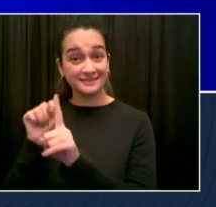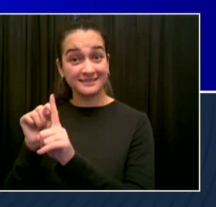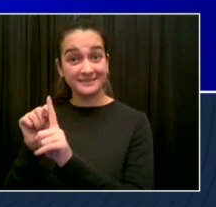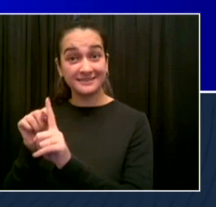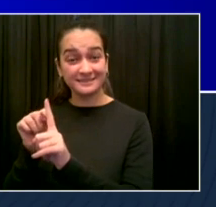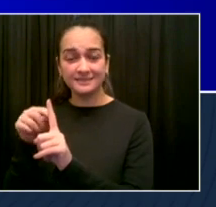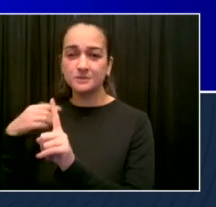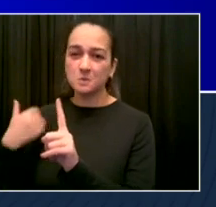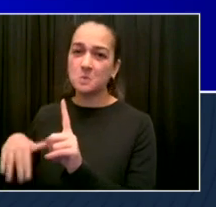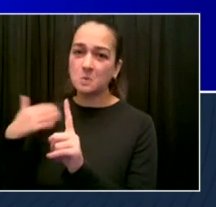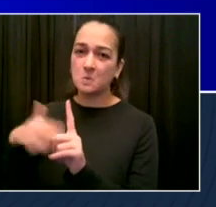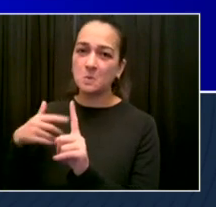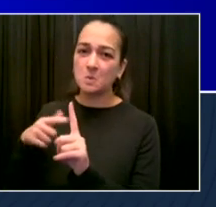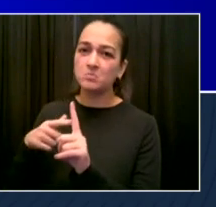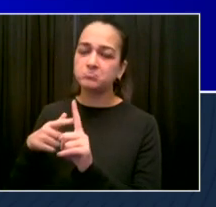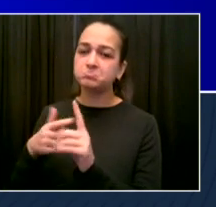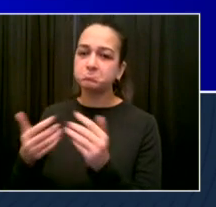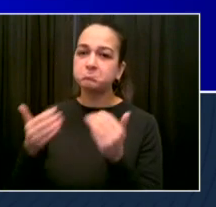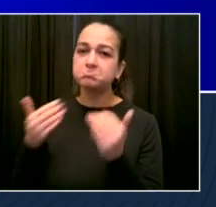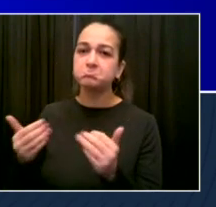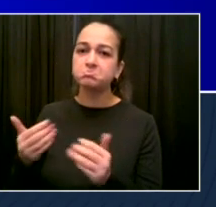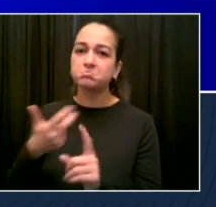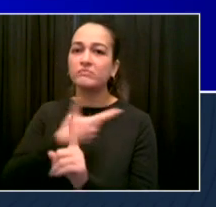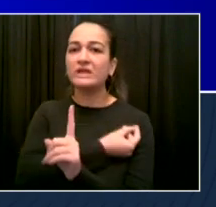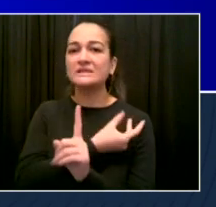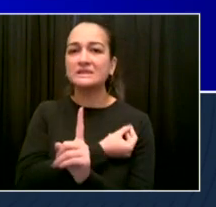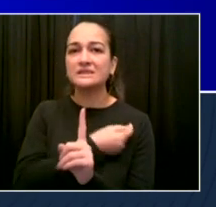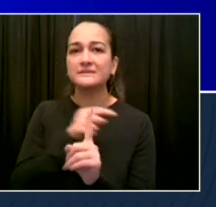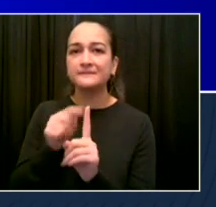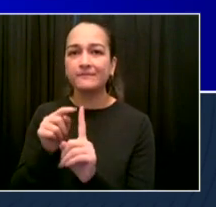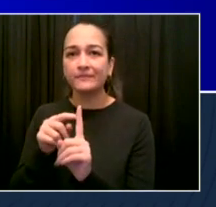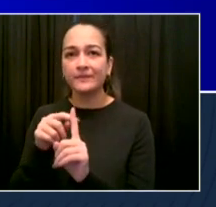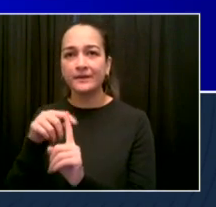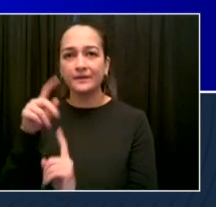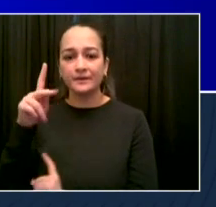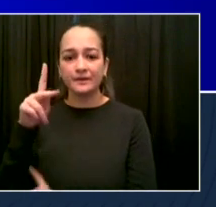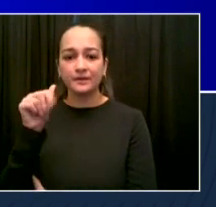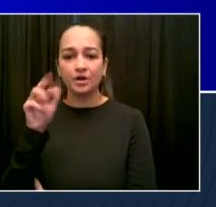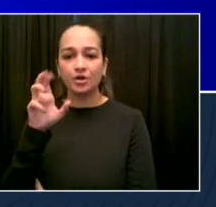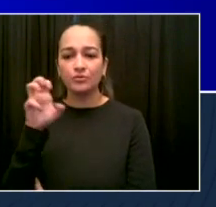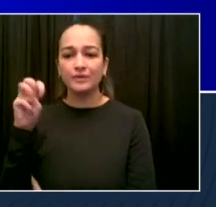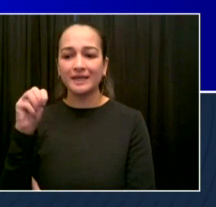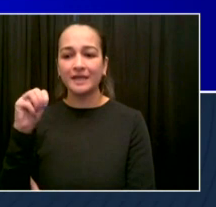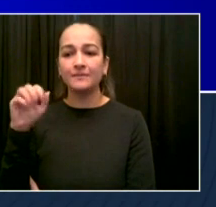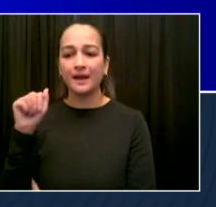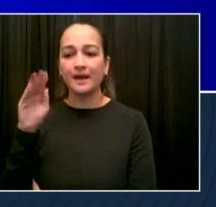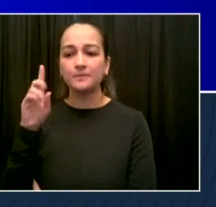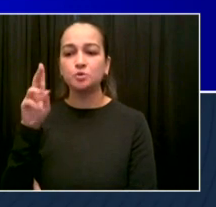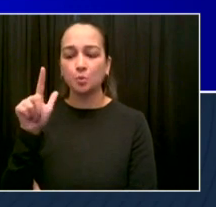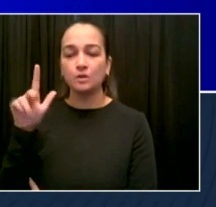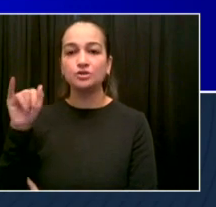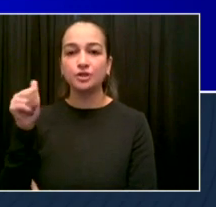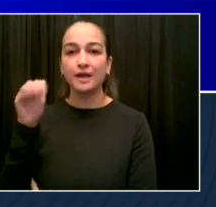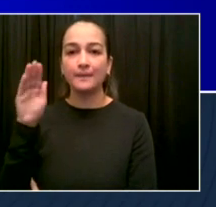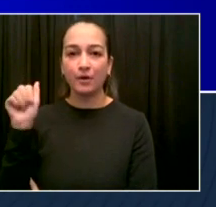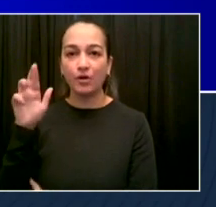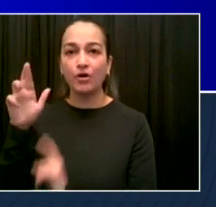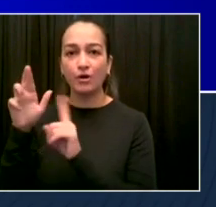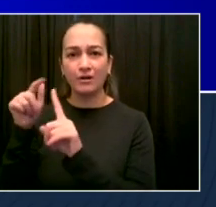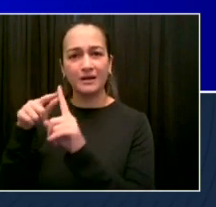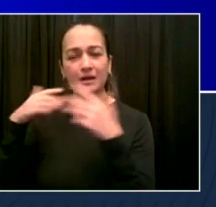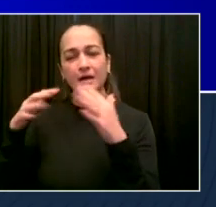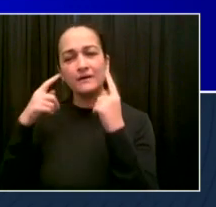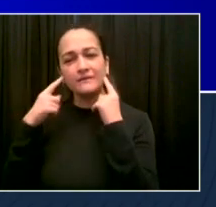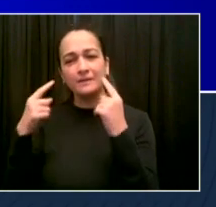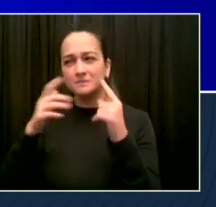incredible voice of social conscience as well. Kareem Abdul Jabbar. This is what he said. This is a war that we're involved in and